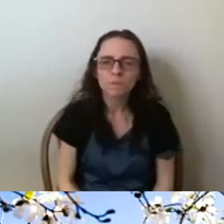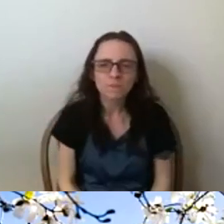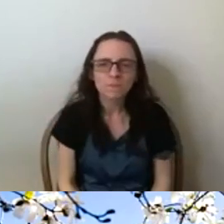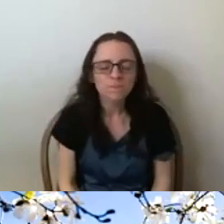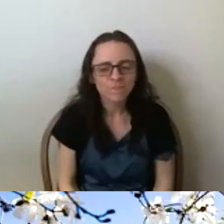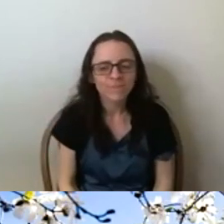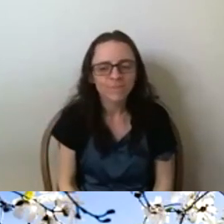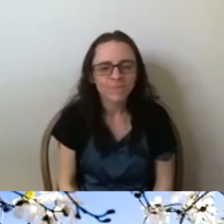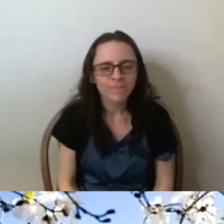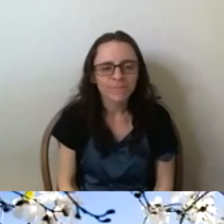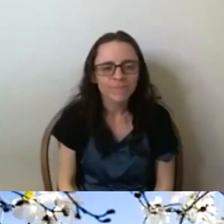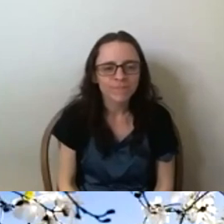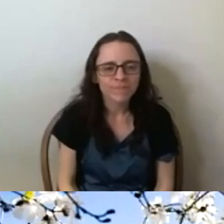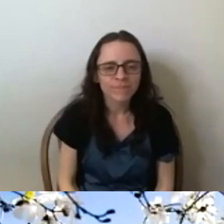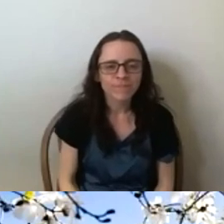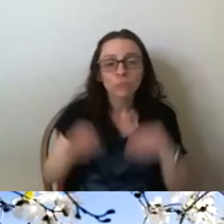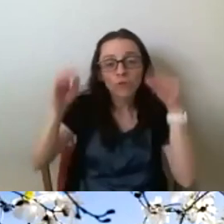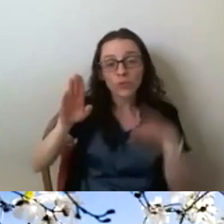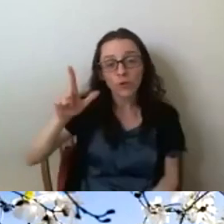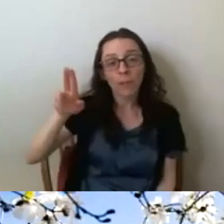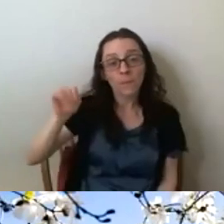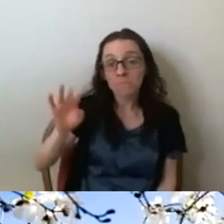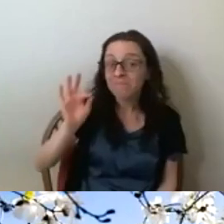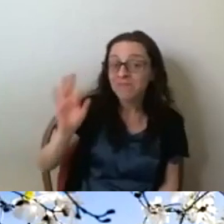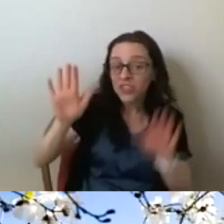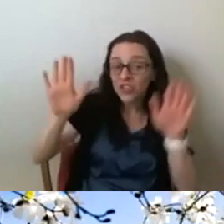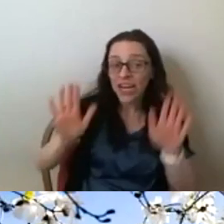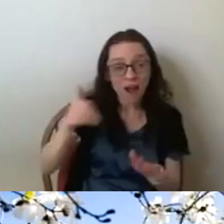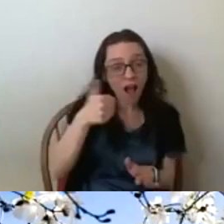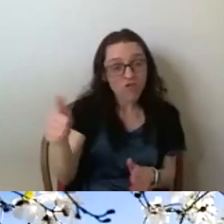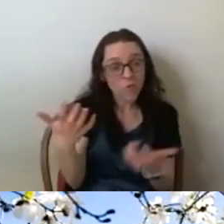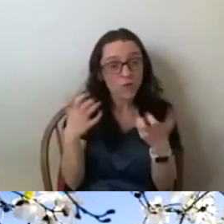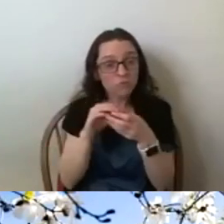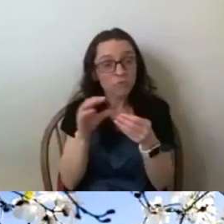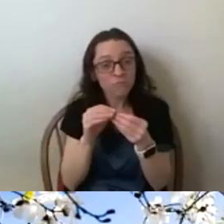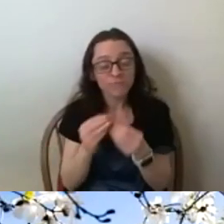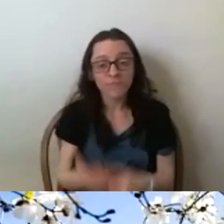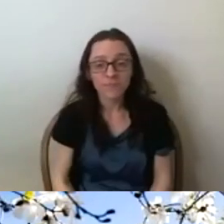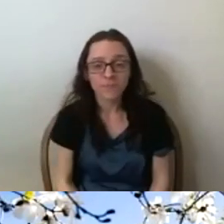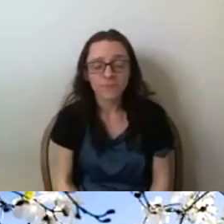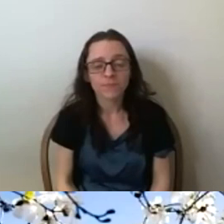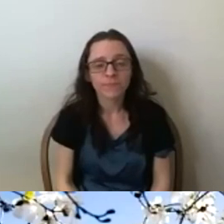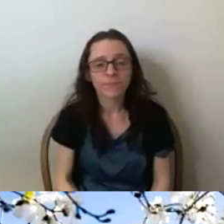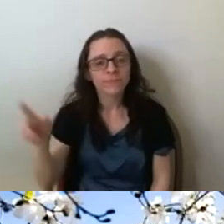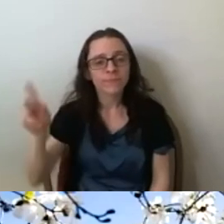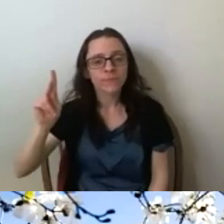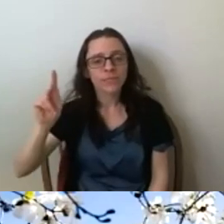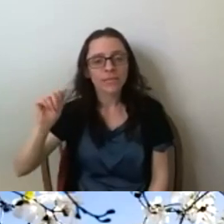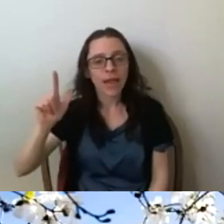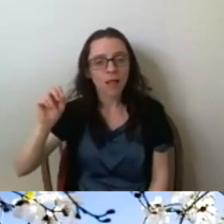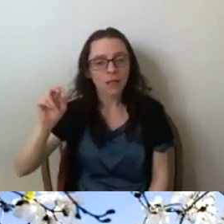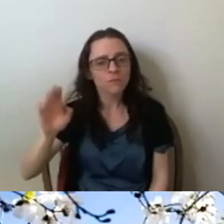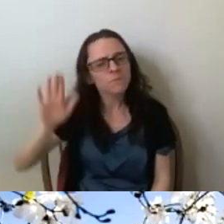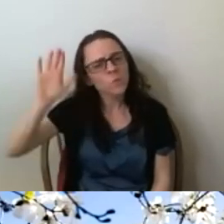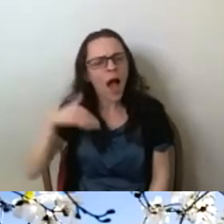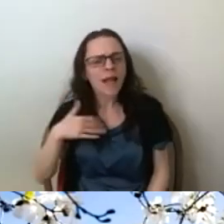Great. Anyone else on the panel? I want to speak to that. Um, well, mean, I, I sort of hinted at this,